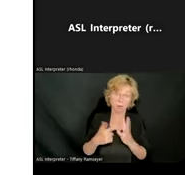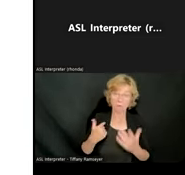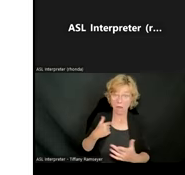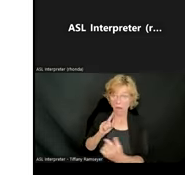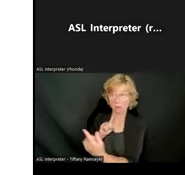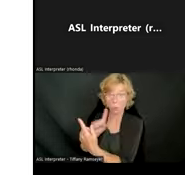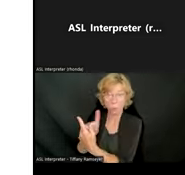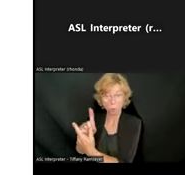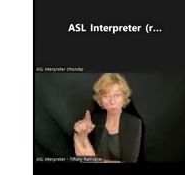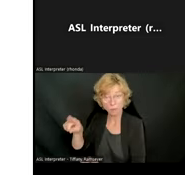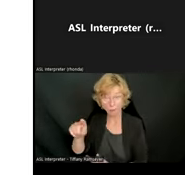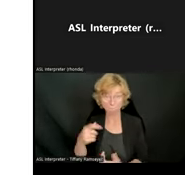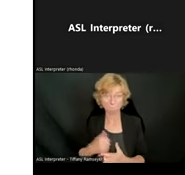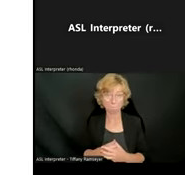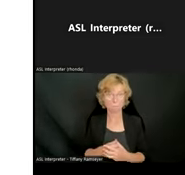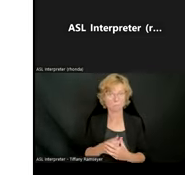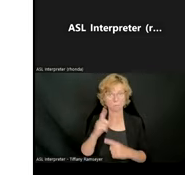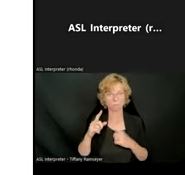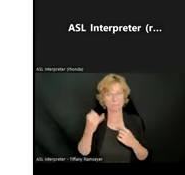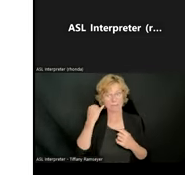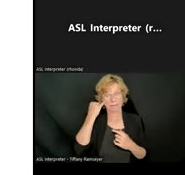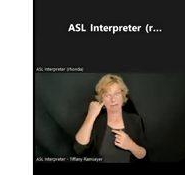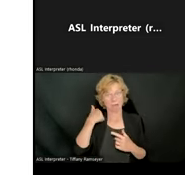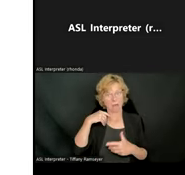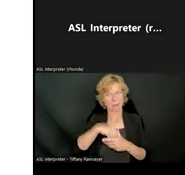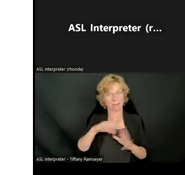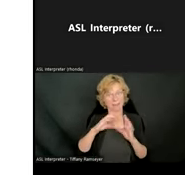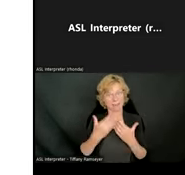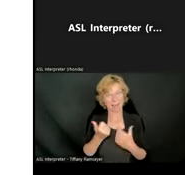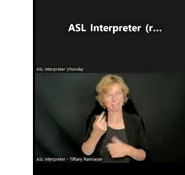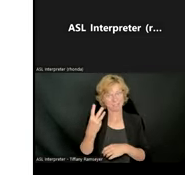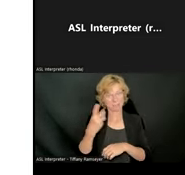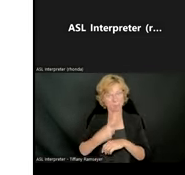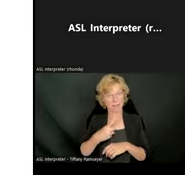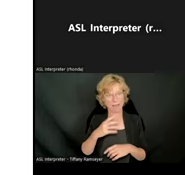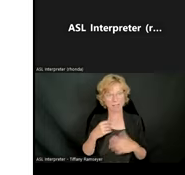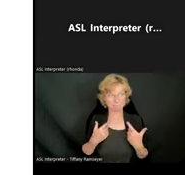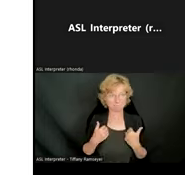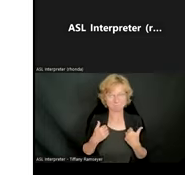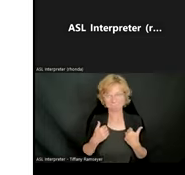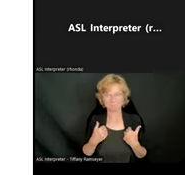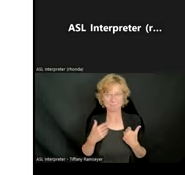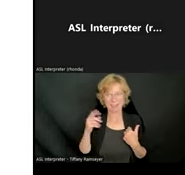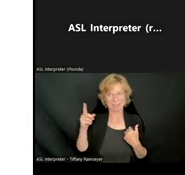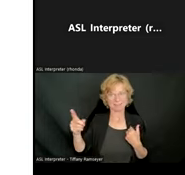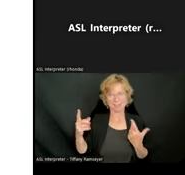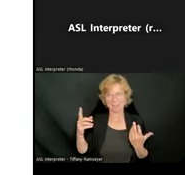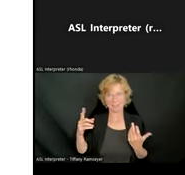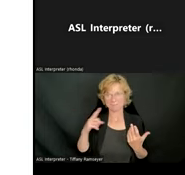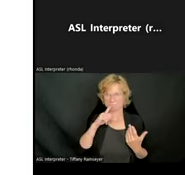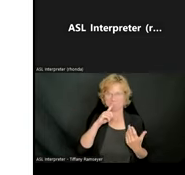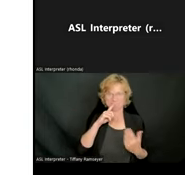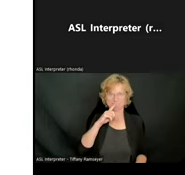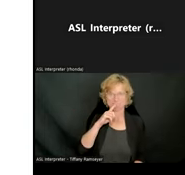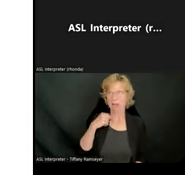I've been in the class for a couple days and they haven't really touched on it. I will be like, hey, just